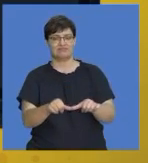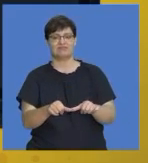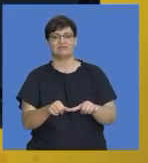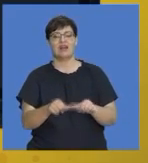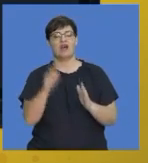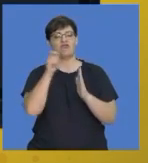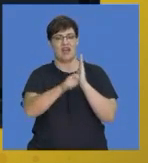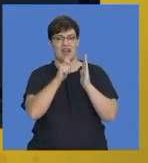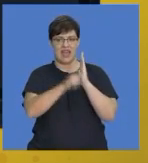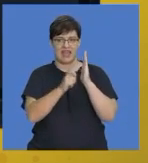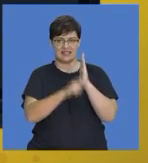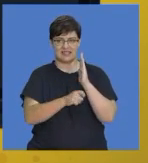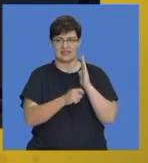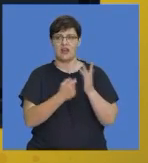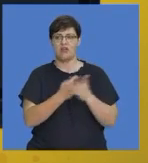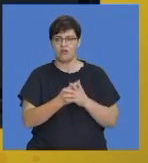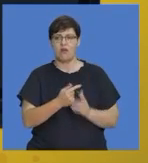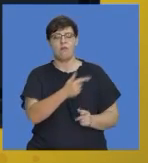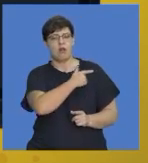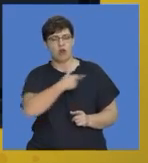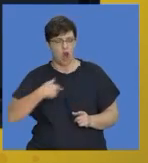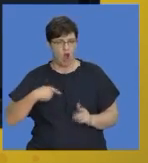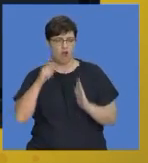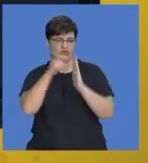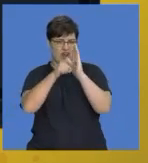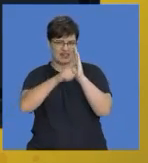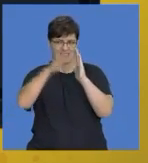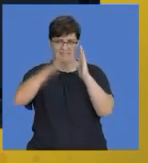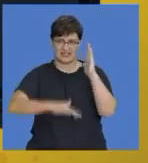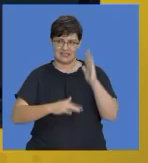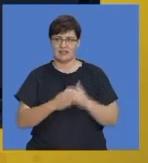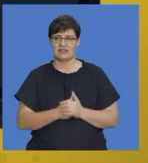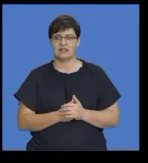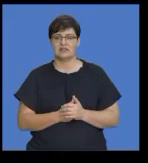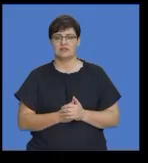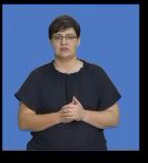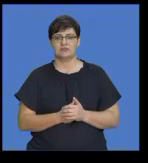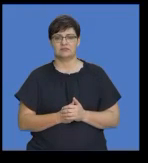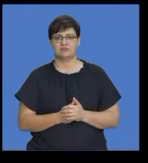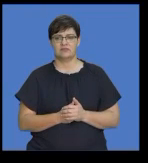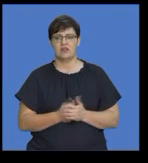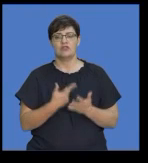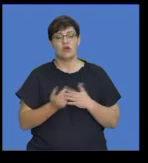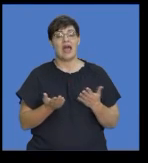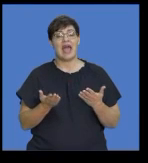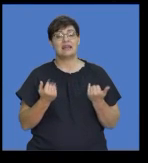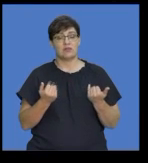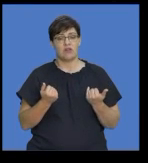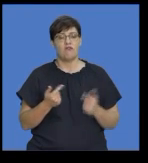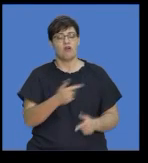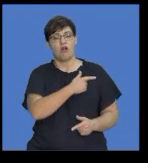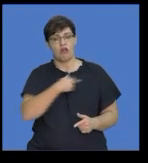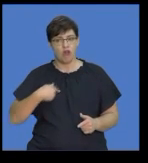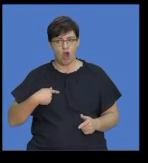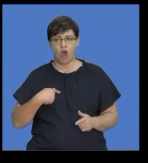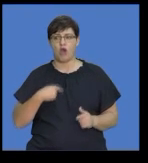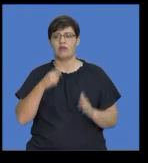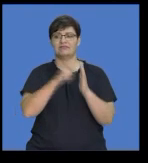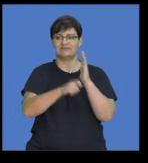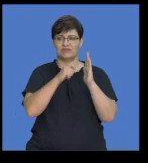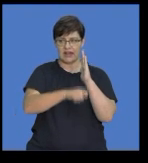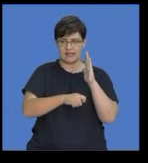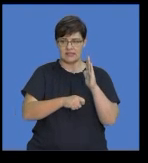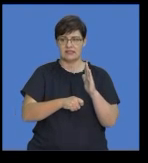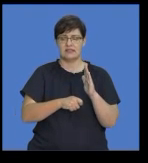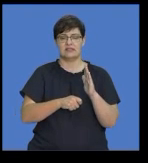transactional writing. We're looking at the longer transactional writing, so let's get to it. So, the expectations for the longer transactional